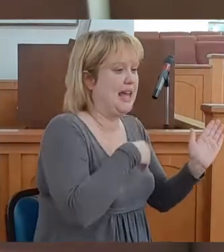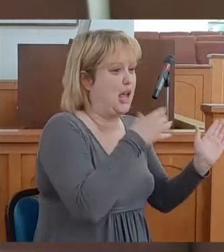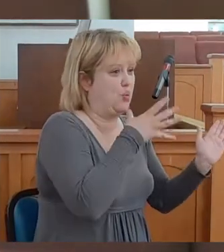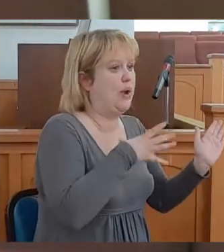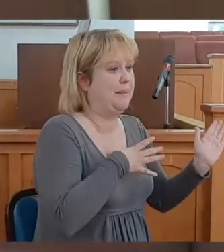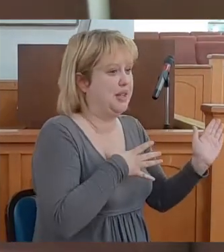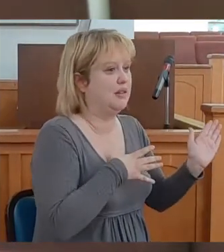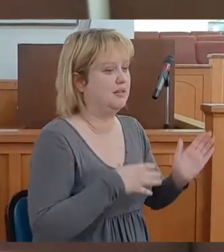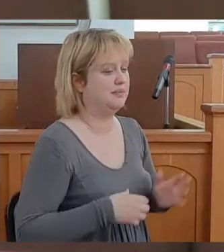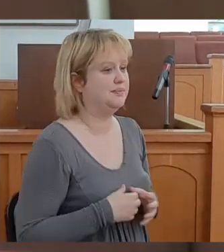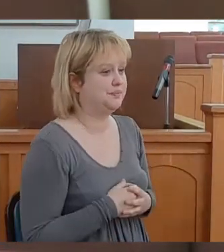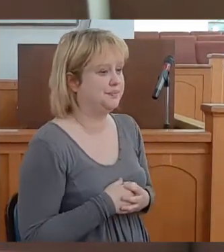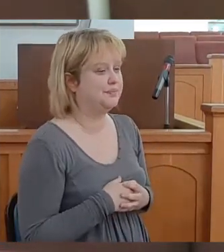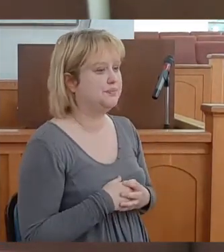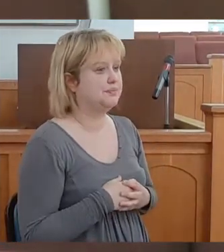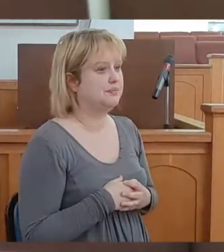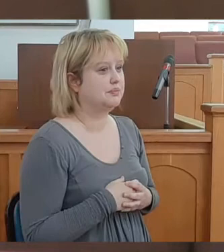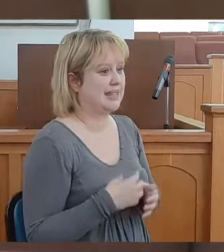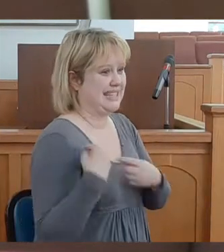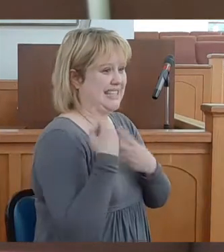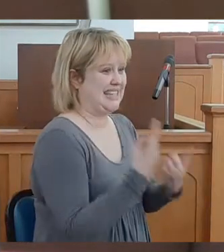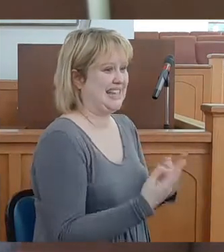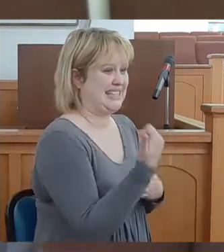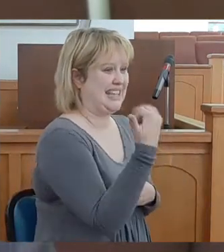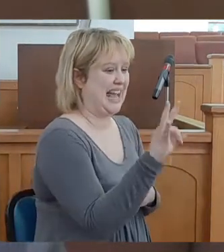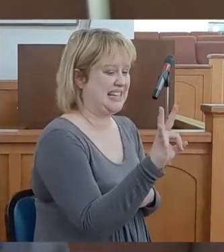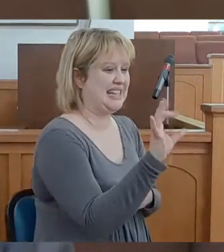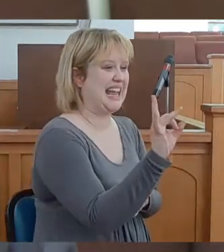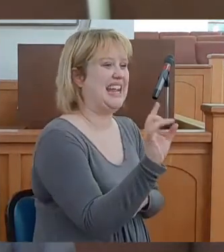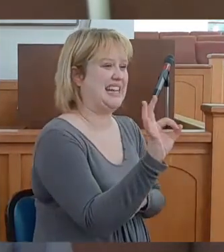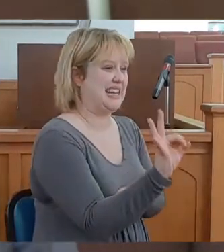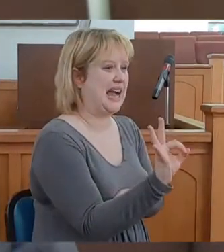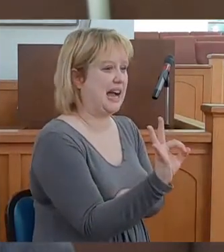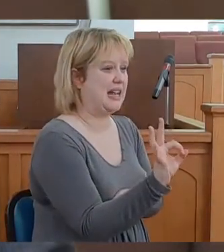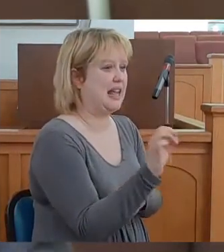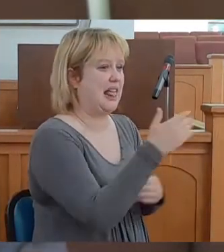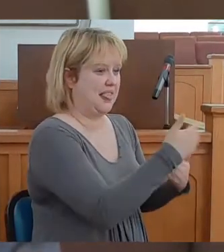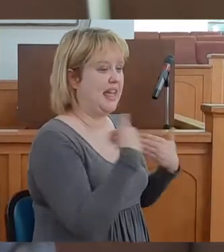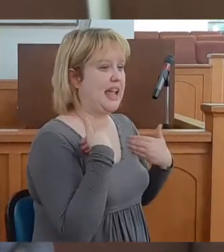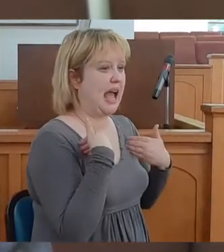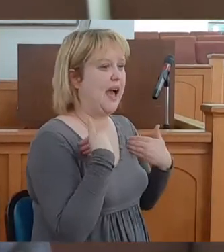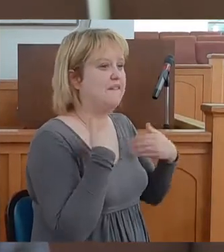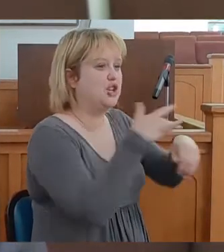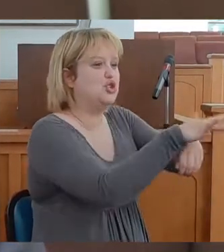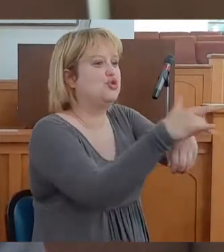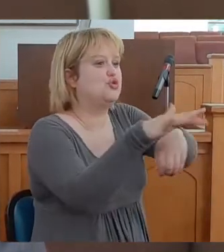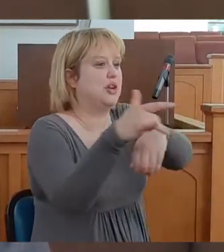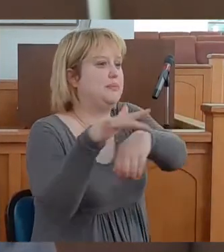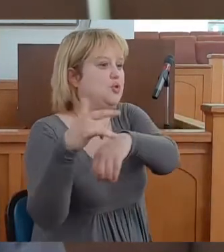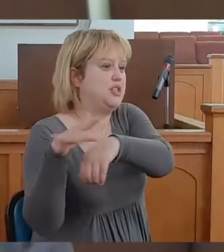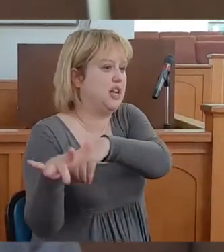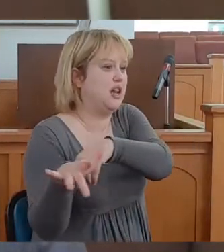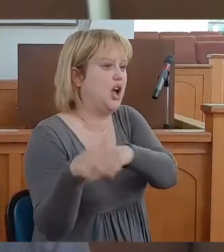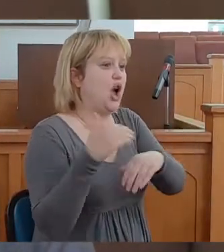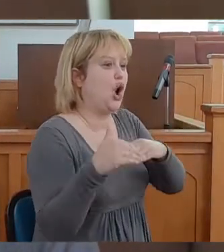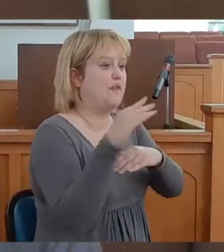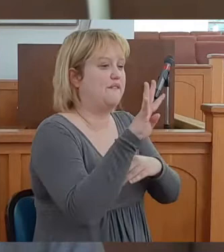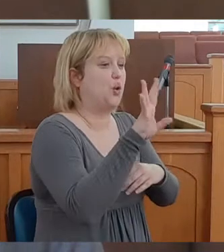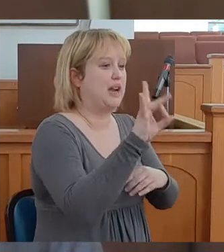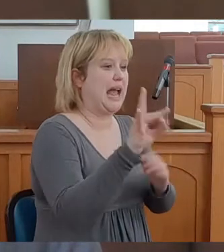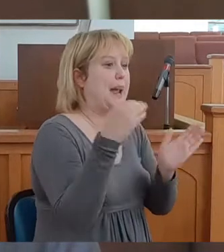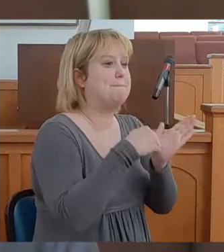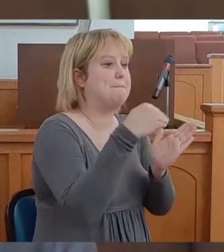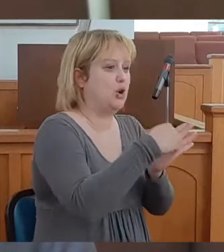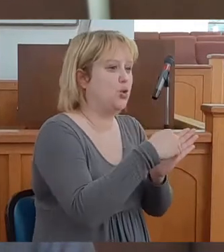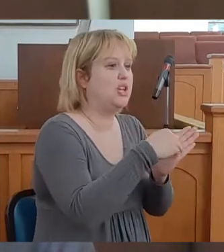women. Since 1989 they have distributed over 48 million copies